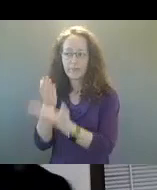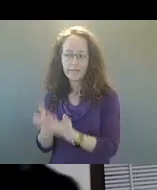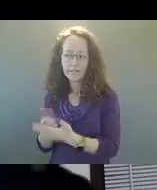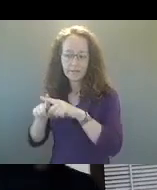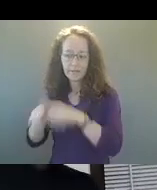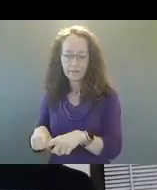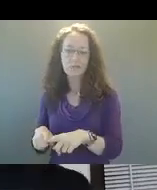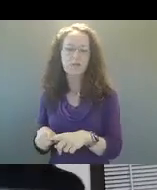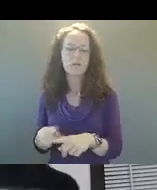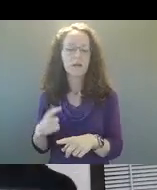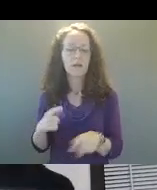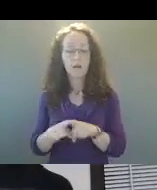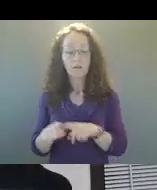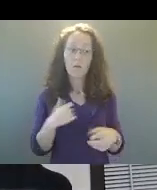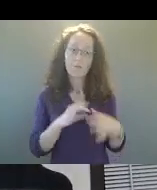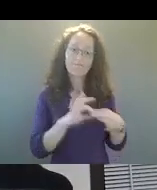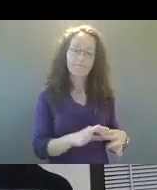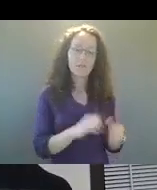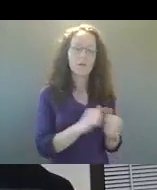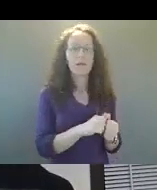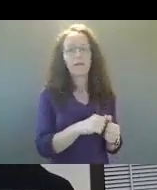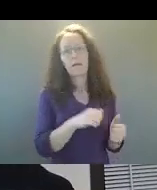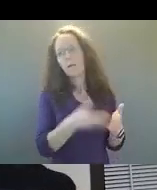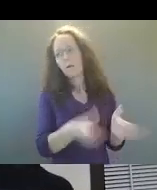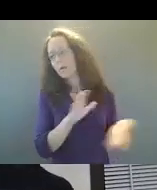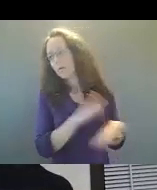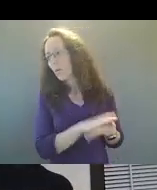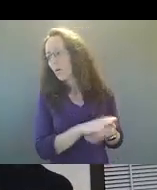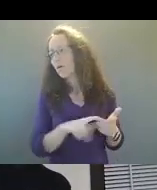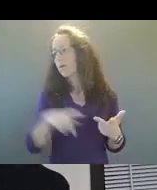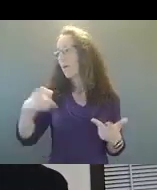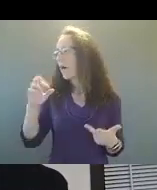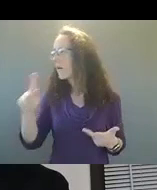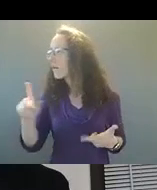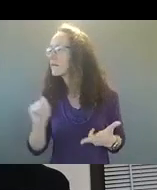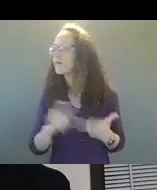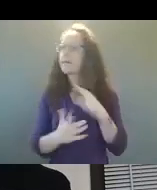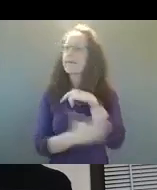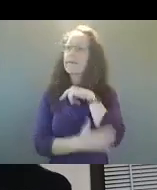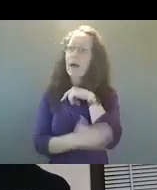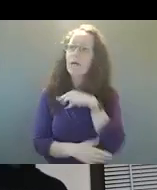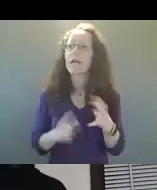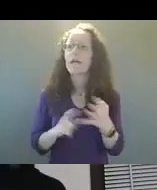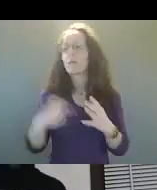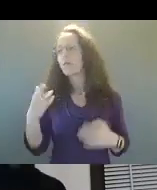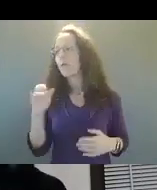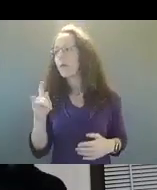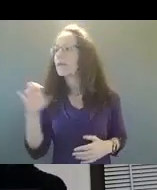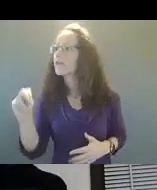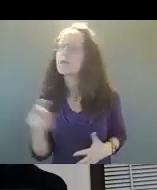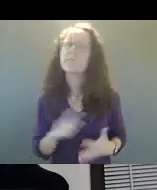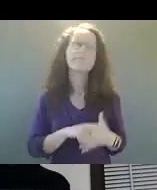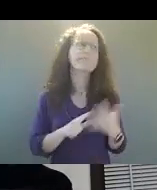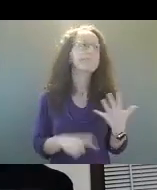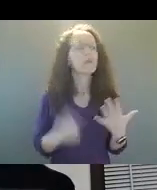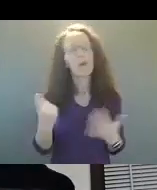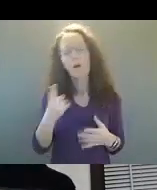relationships with Minneapolis Public Schools, Minneapolis Parks. We work closely with the county and probation, both in juvenile and adult. We are always